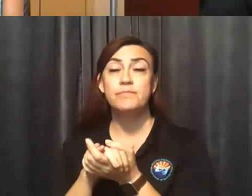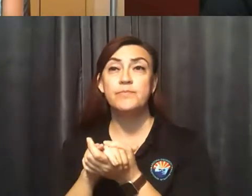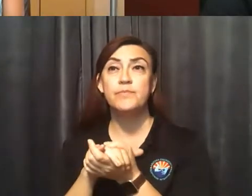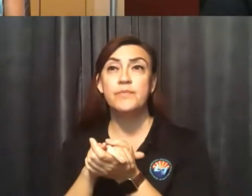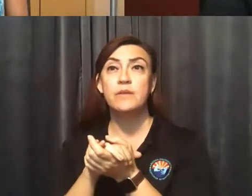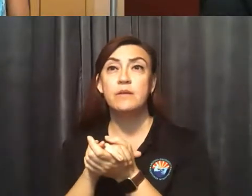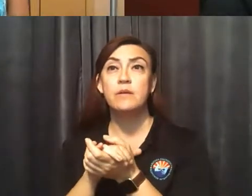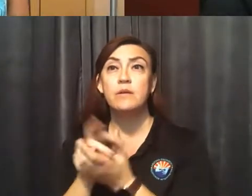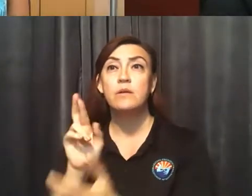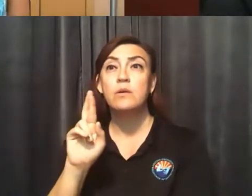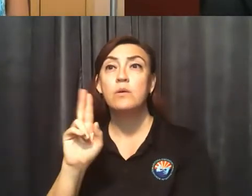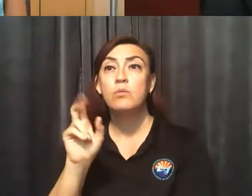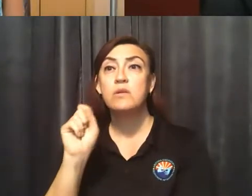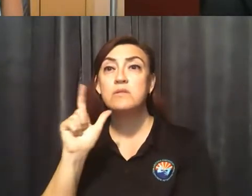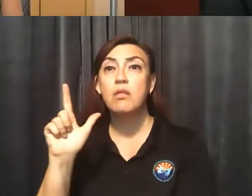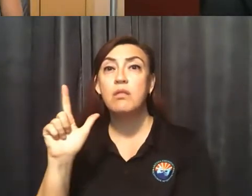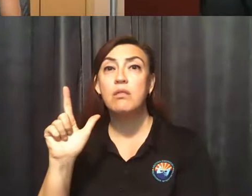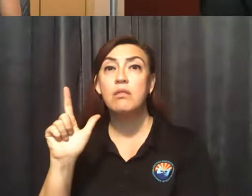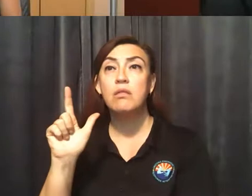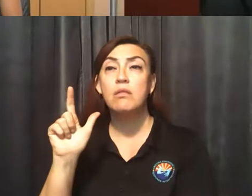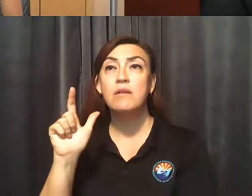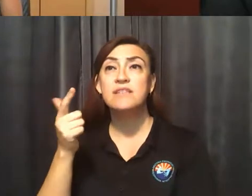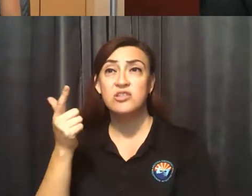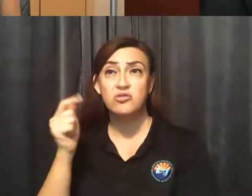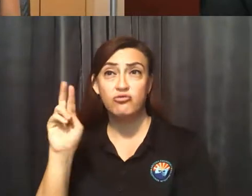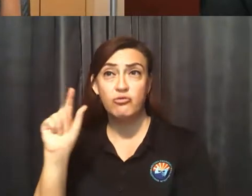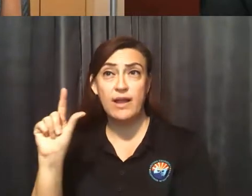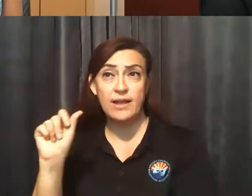Russell, this is Greg here. Can you hear me?